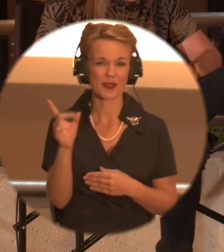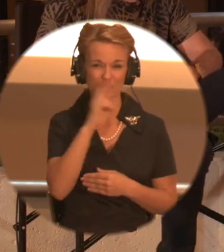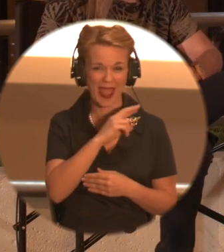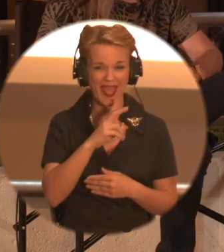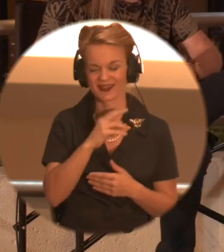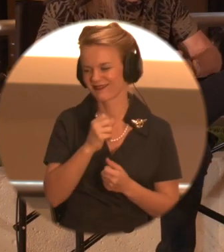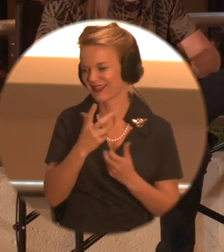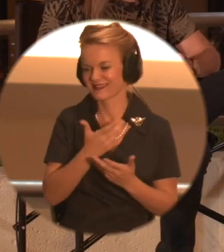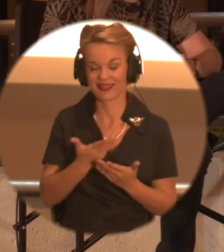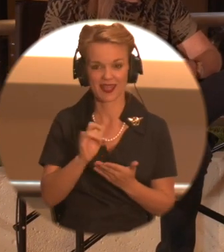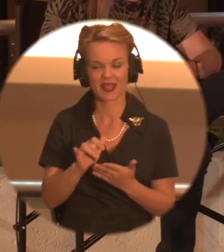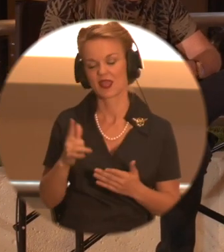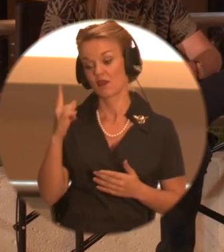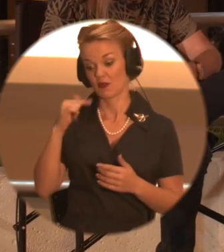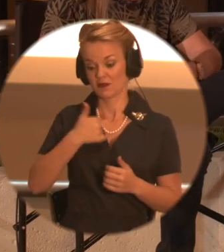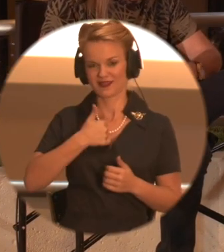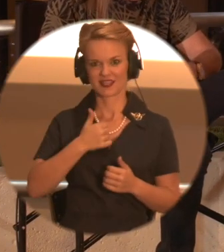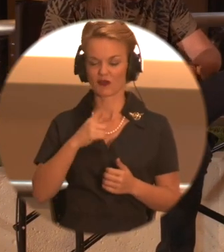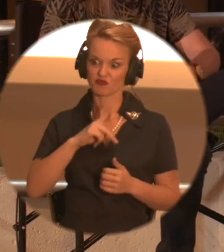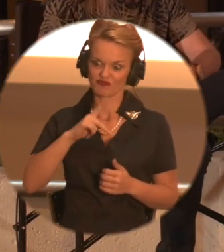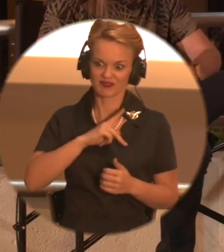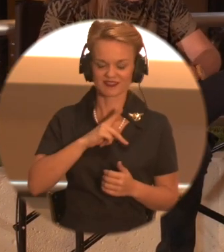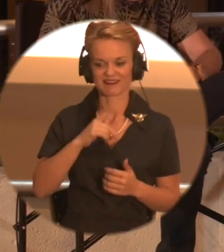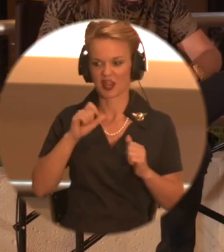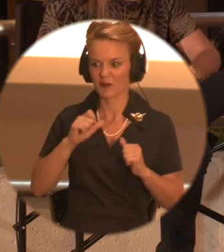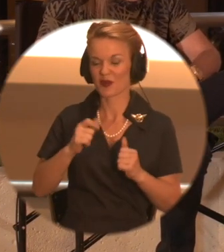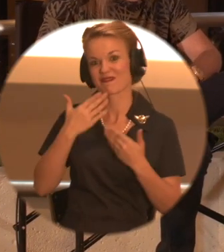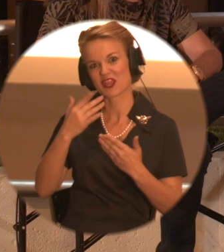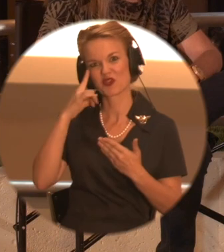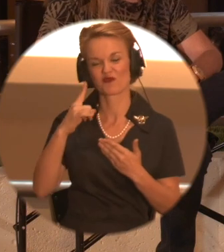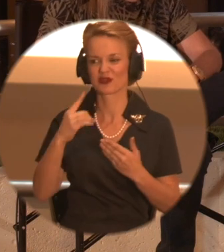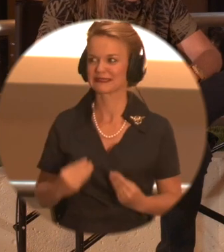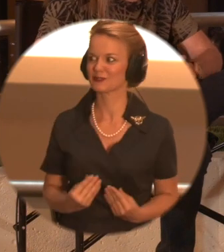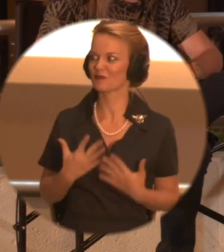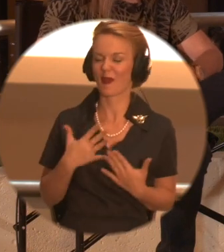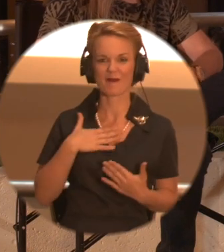the opportunity to personally thank someone for, hey, thanks for my life. Thank you so much.